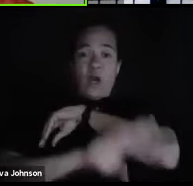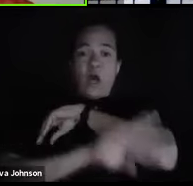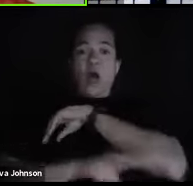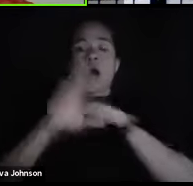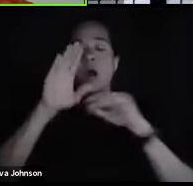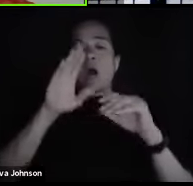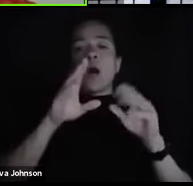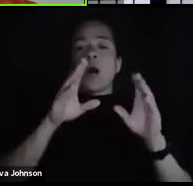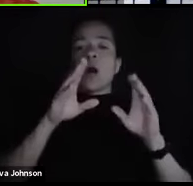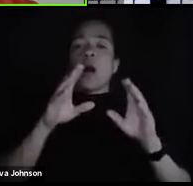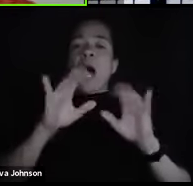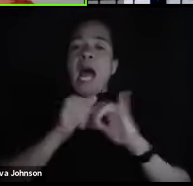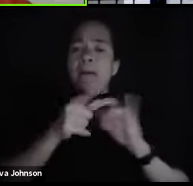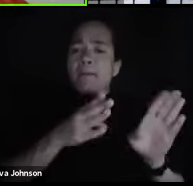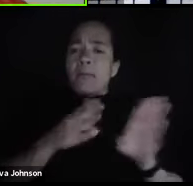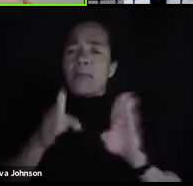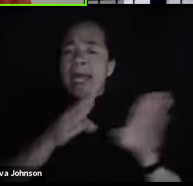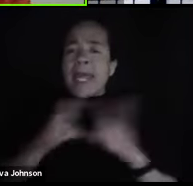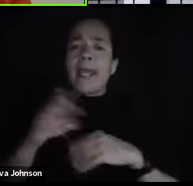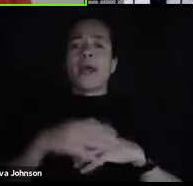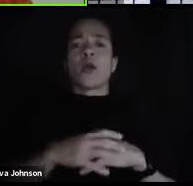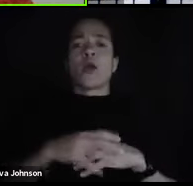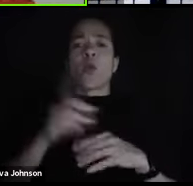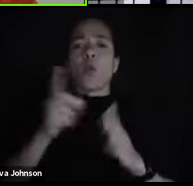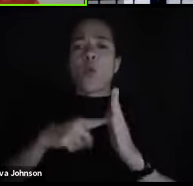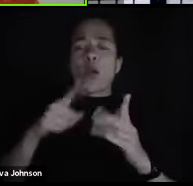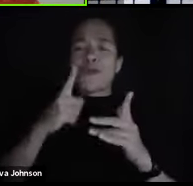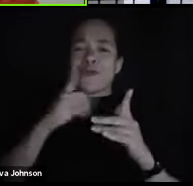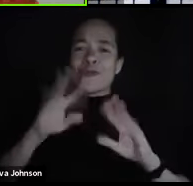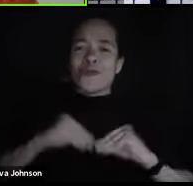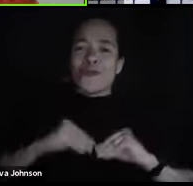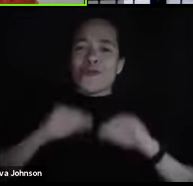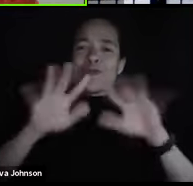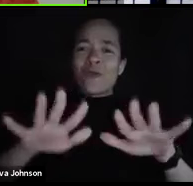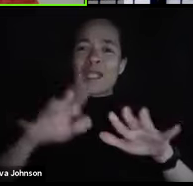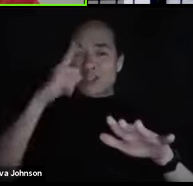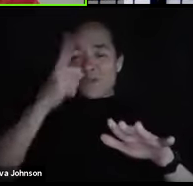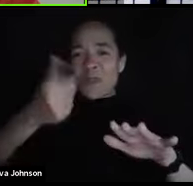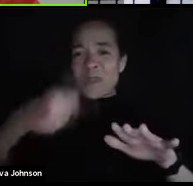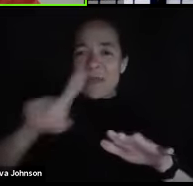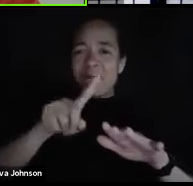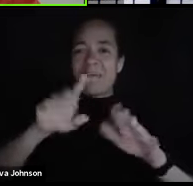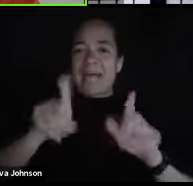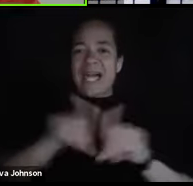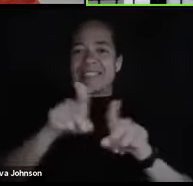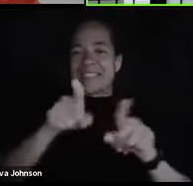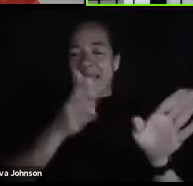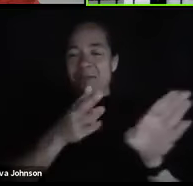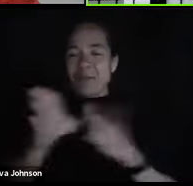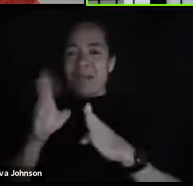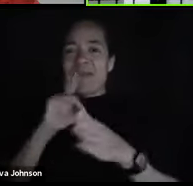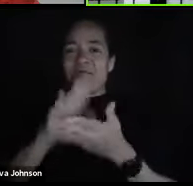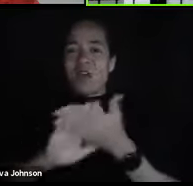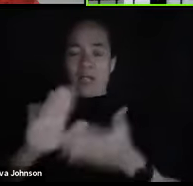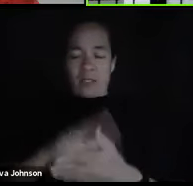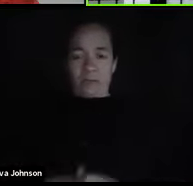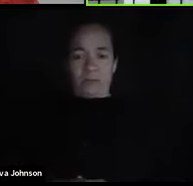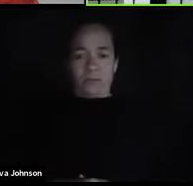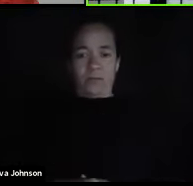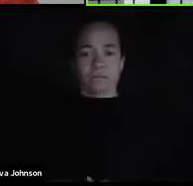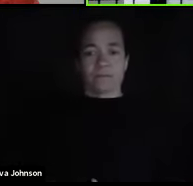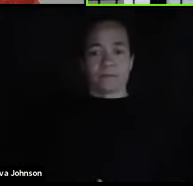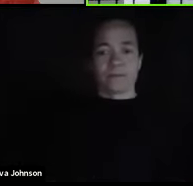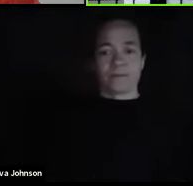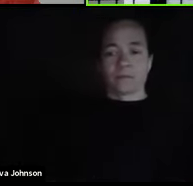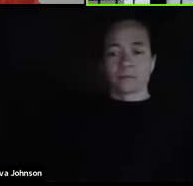for them as they get ready to transition into college life and then we'll wrap it up. Okay, I hope that you